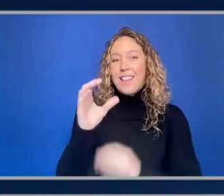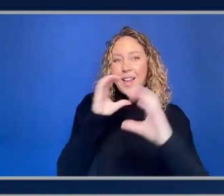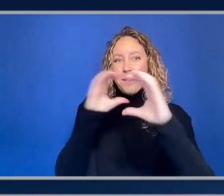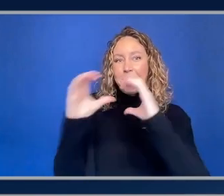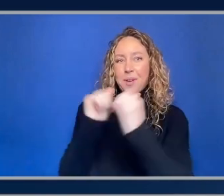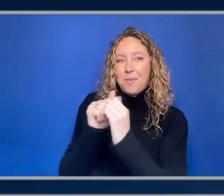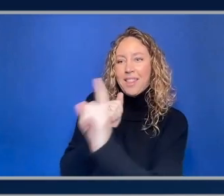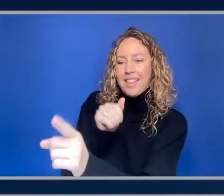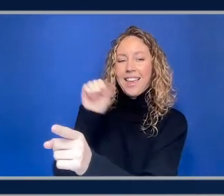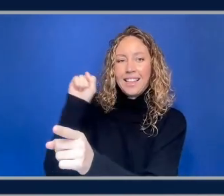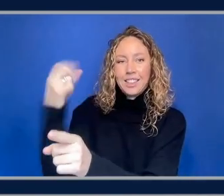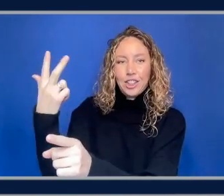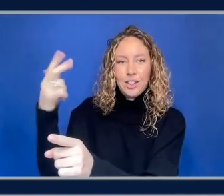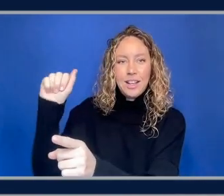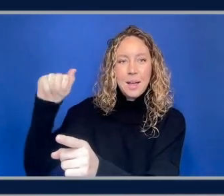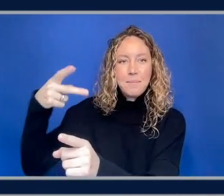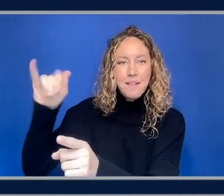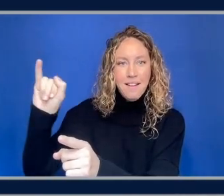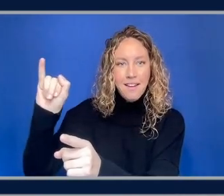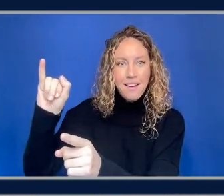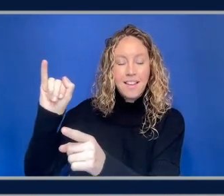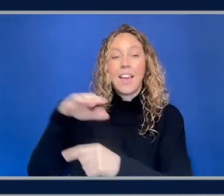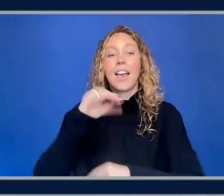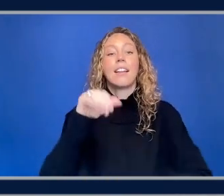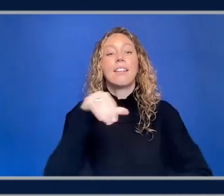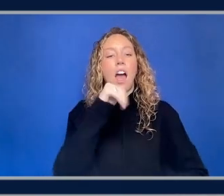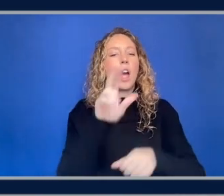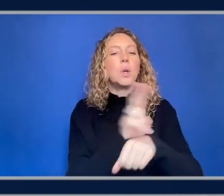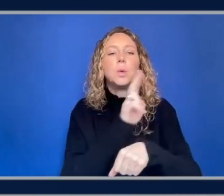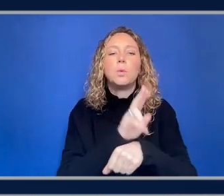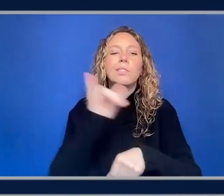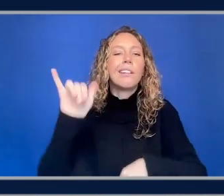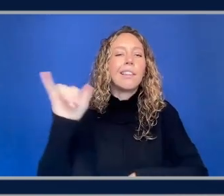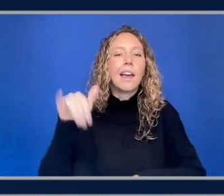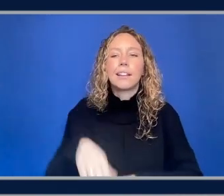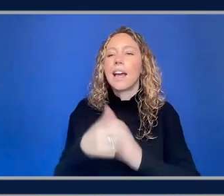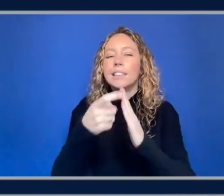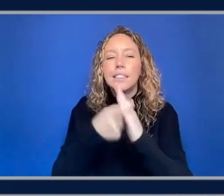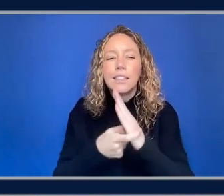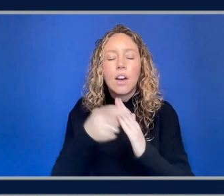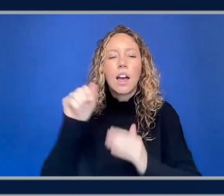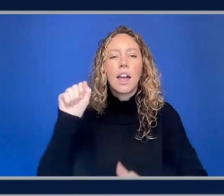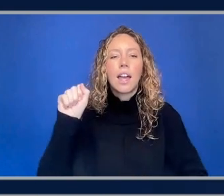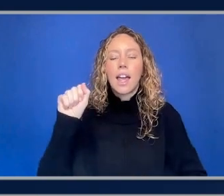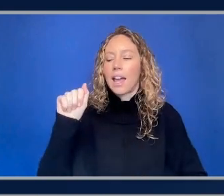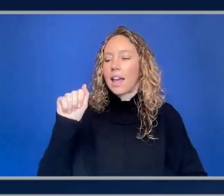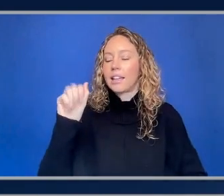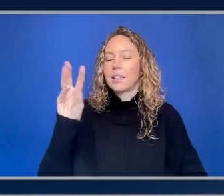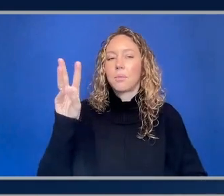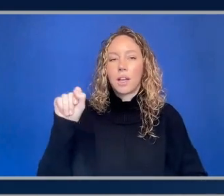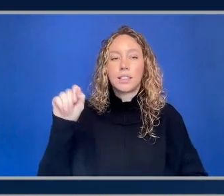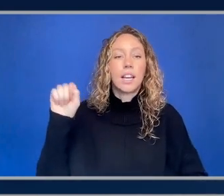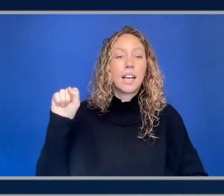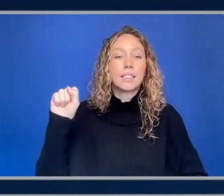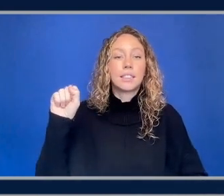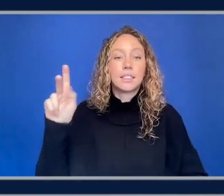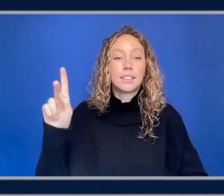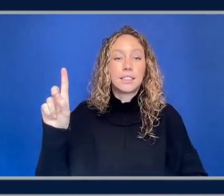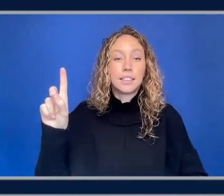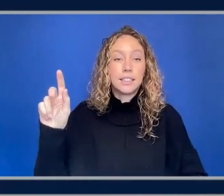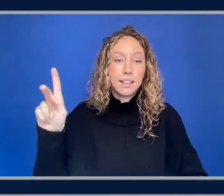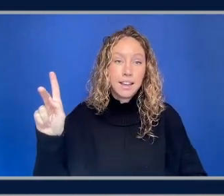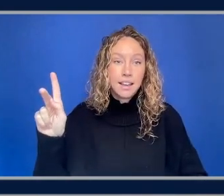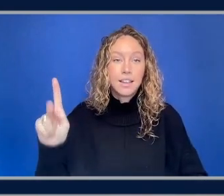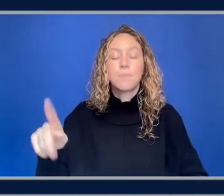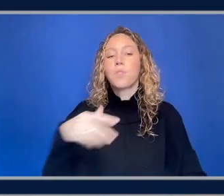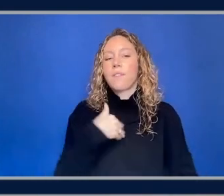s3 apis um and not using kind of the the default aws sdk so you can get smaller bundle size um and a lot